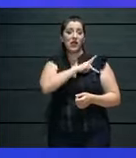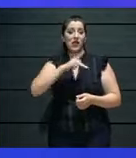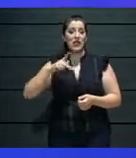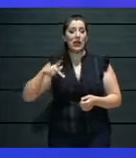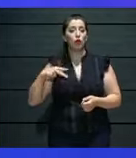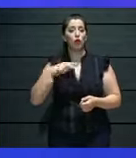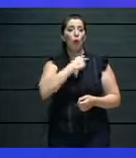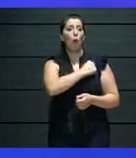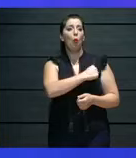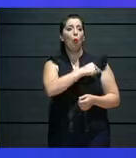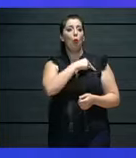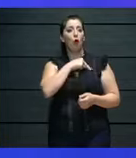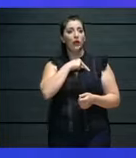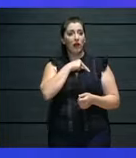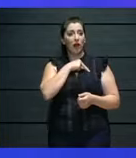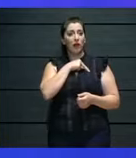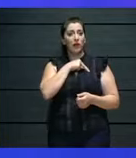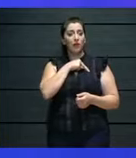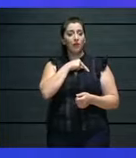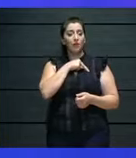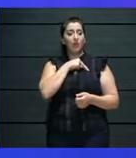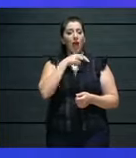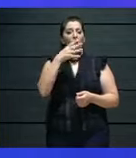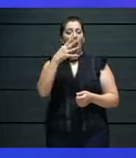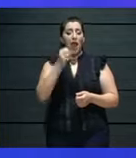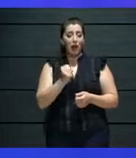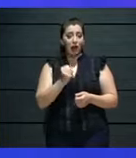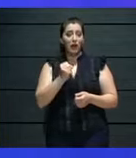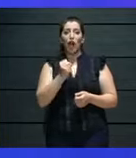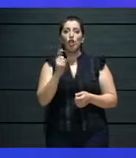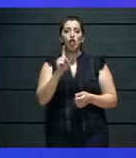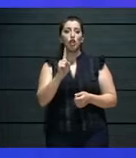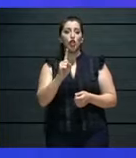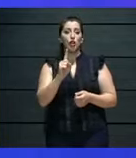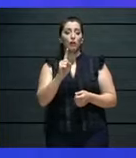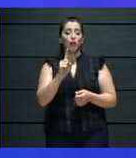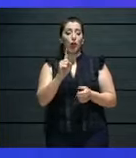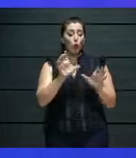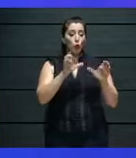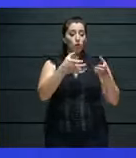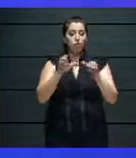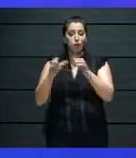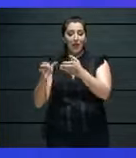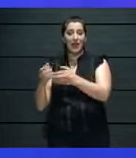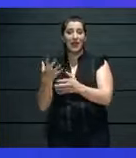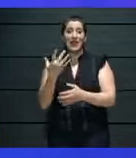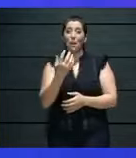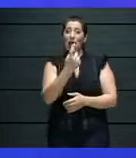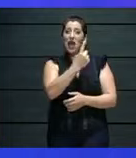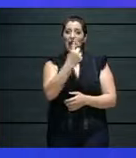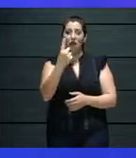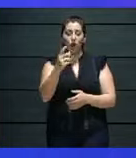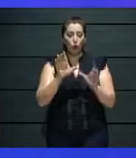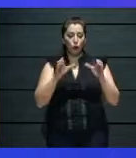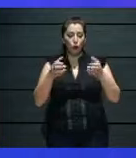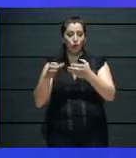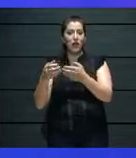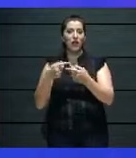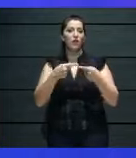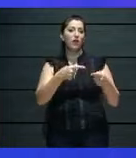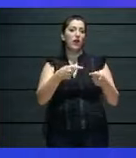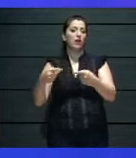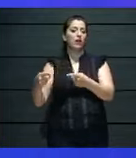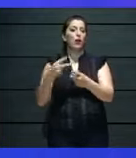cultural organizations, and as such, Arts Council needs to lead.